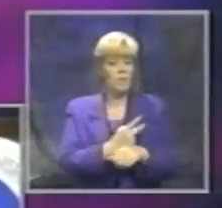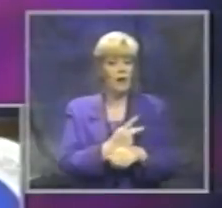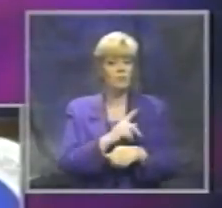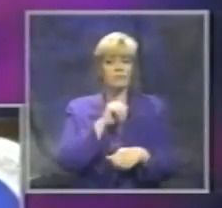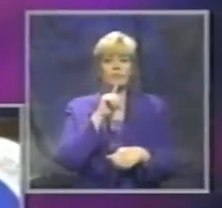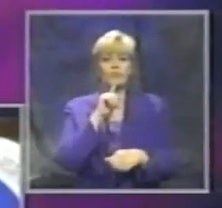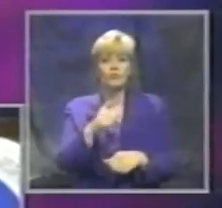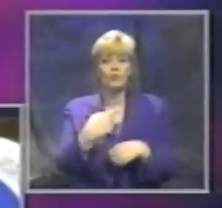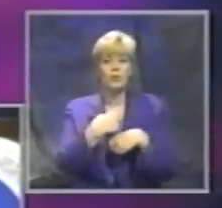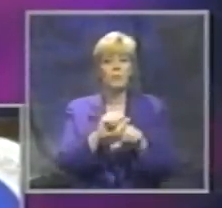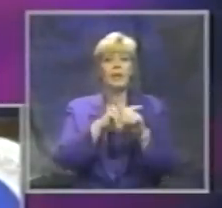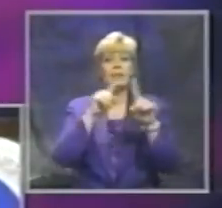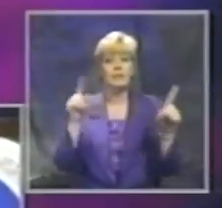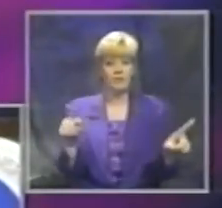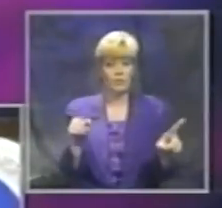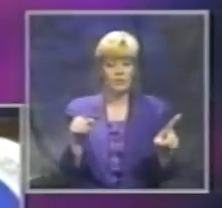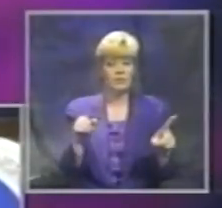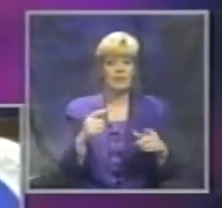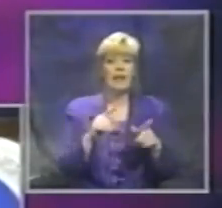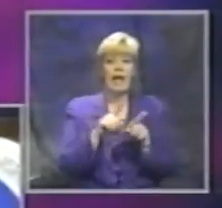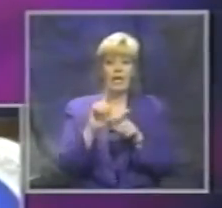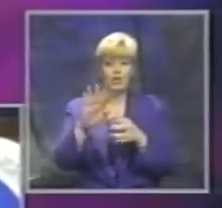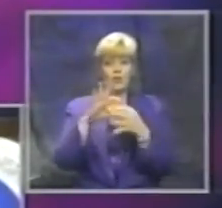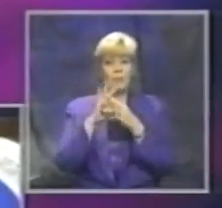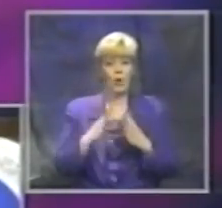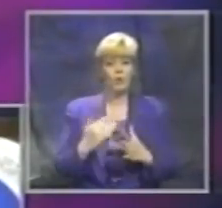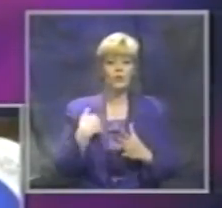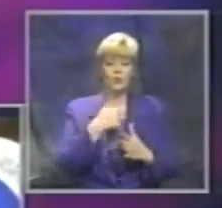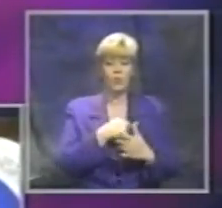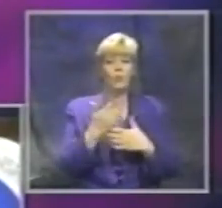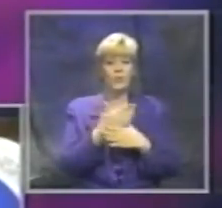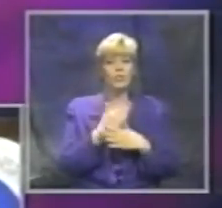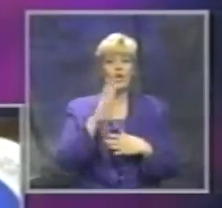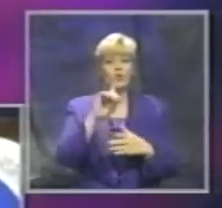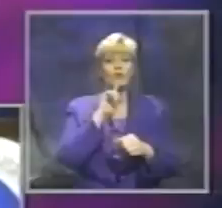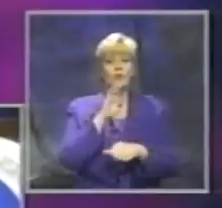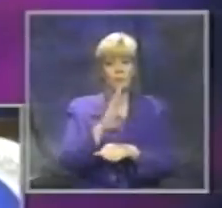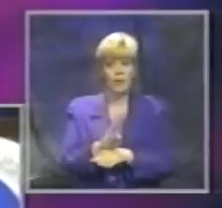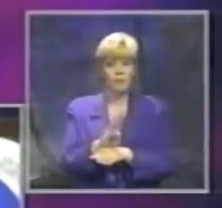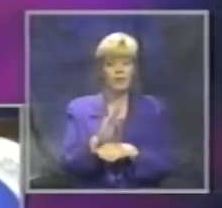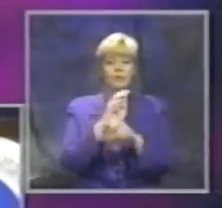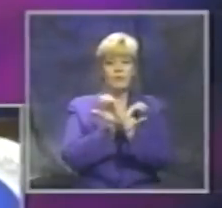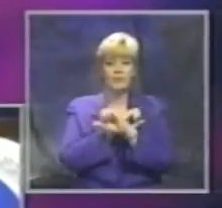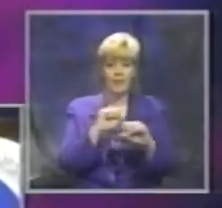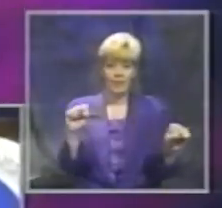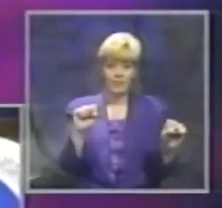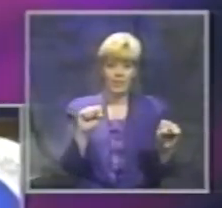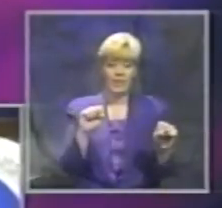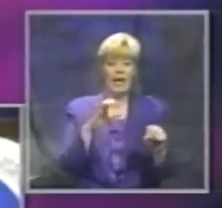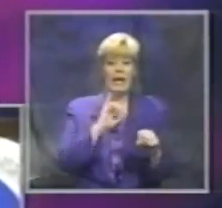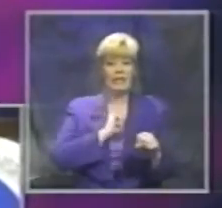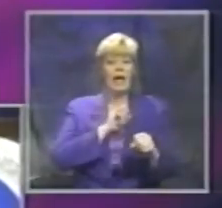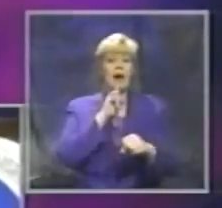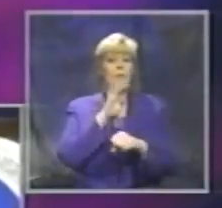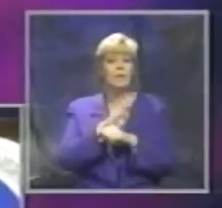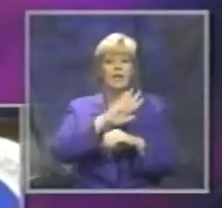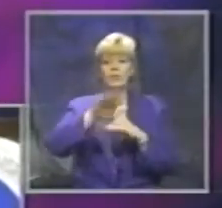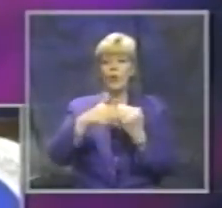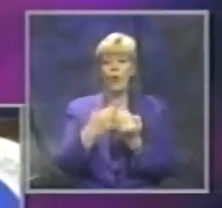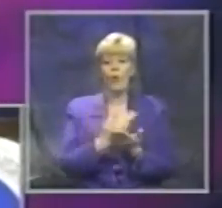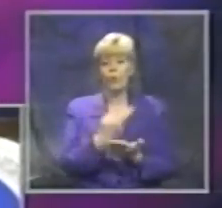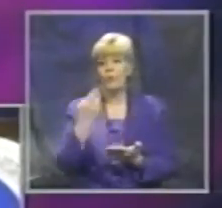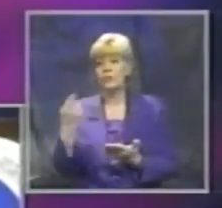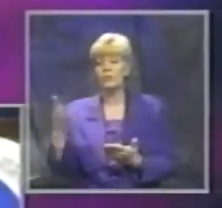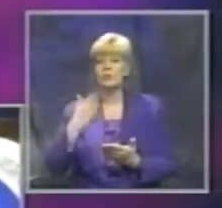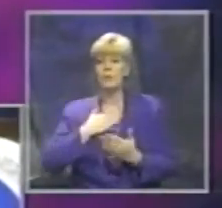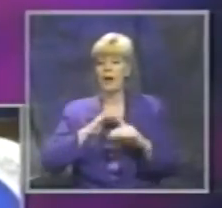truly make a difference. And as your partners, we share your commitment to safety. And I pledge all the resources